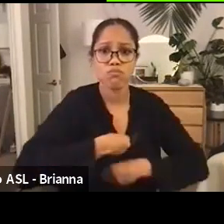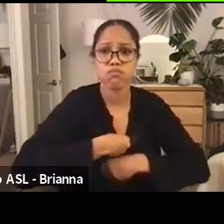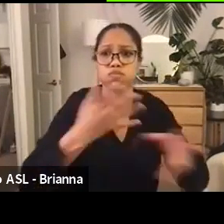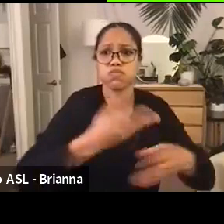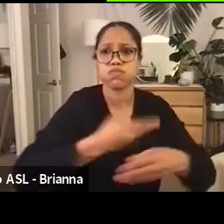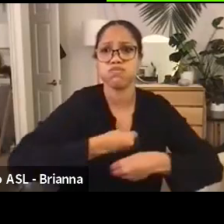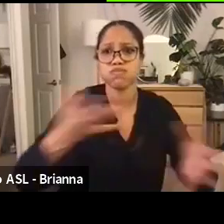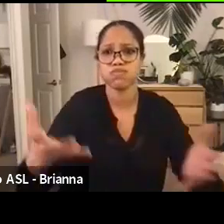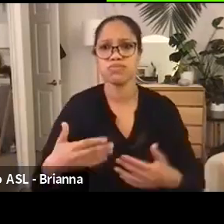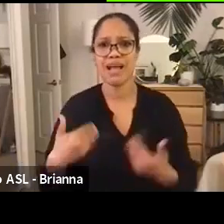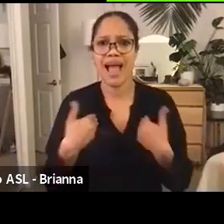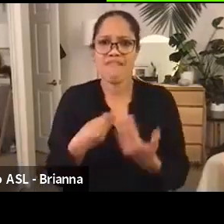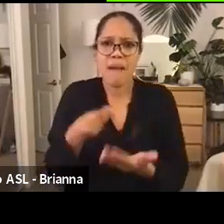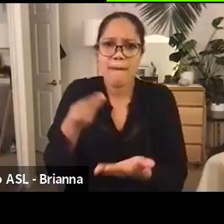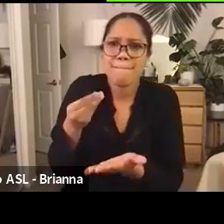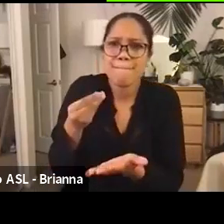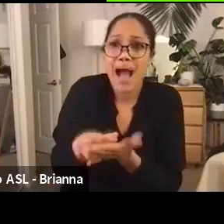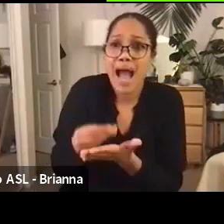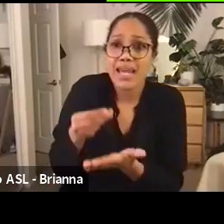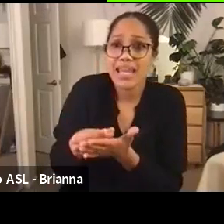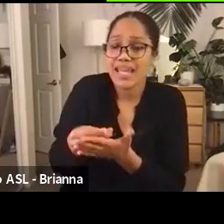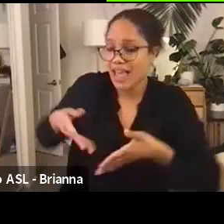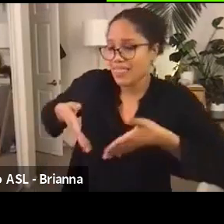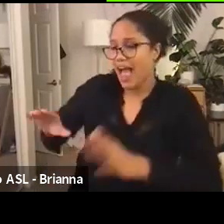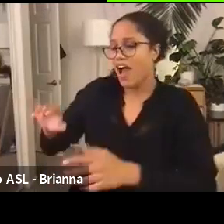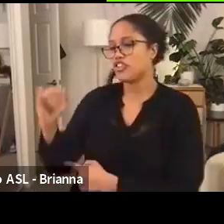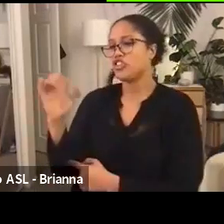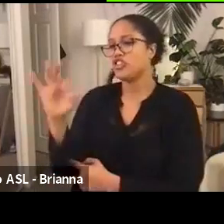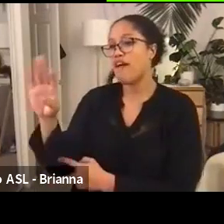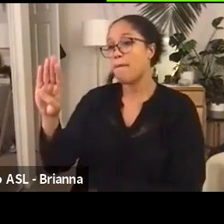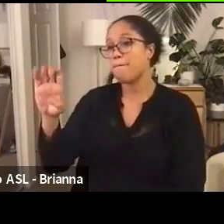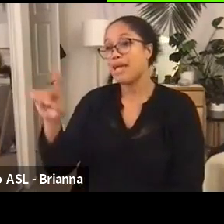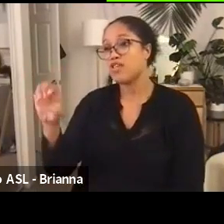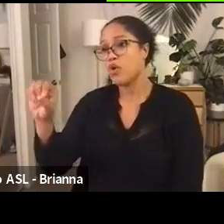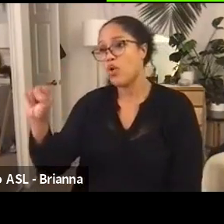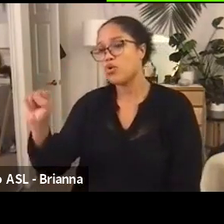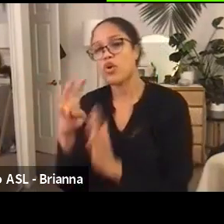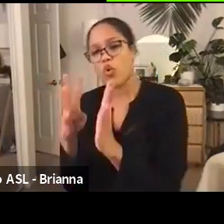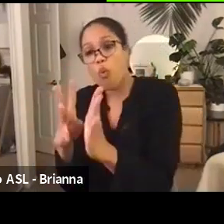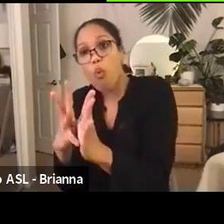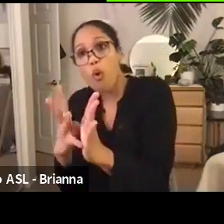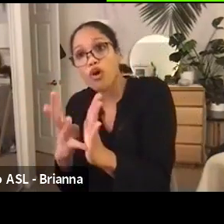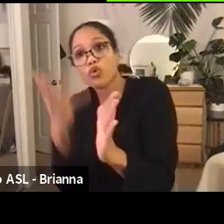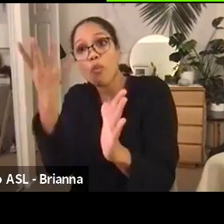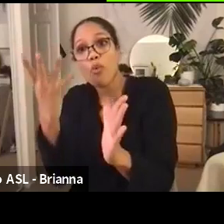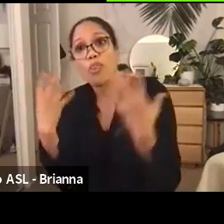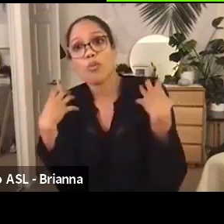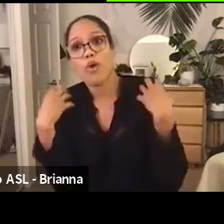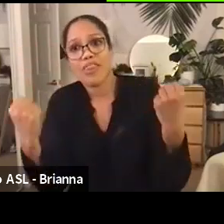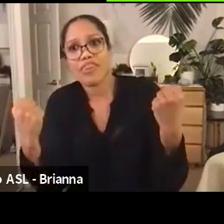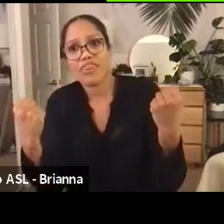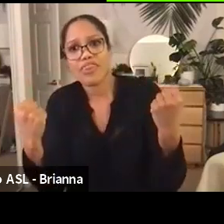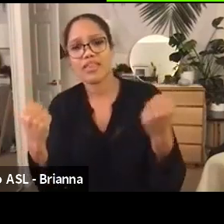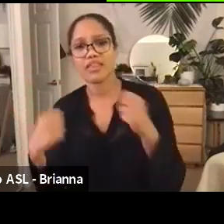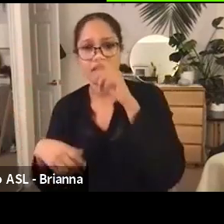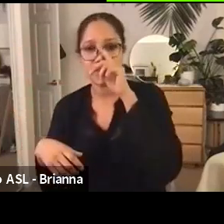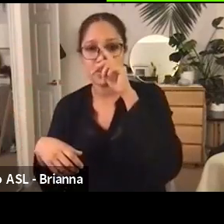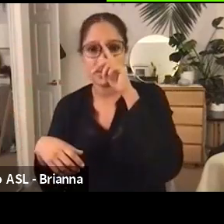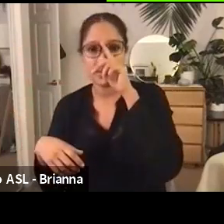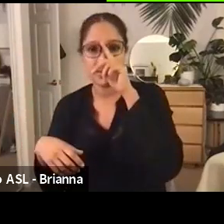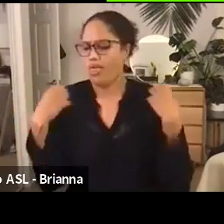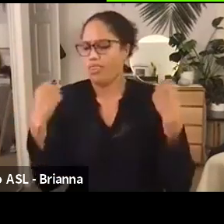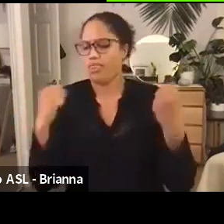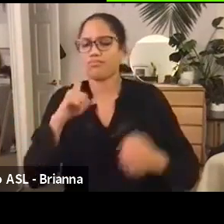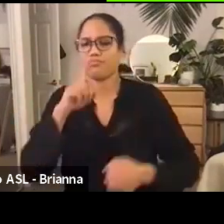that allowed Jeff Bezos to quadruple his wealth in the midst of this pandemic, right? That allowed